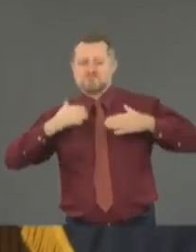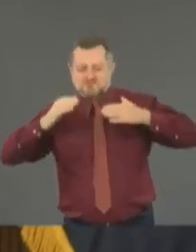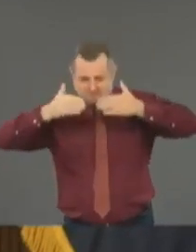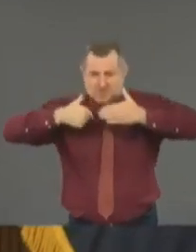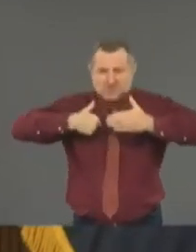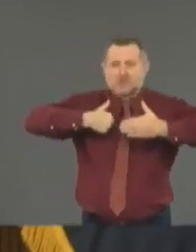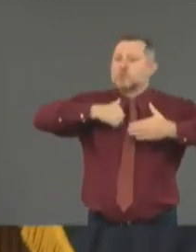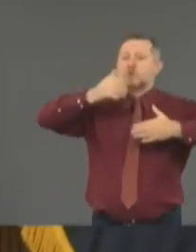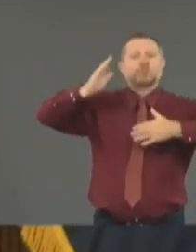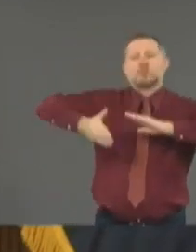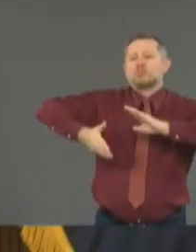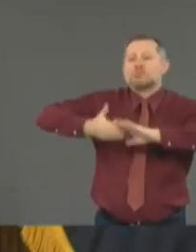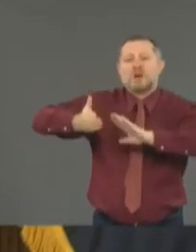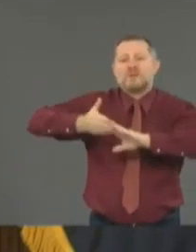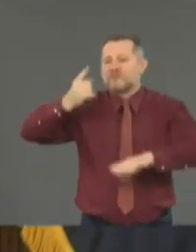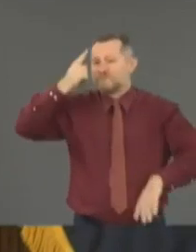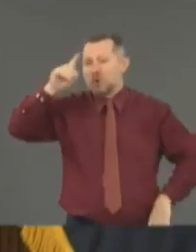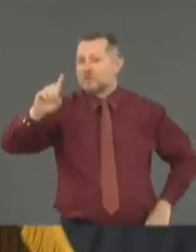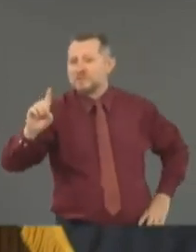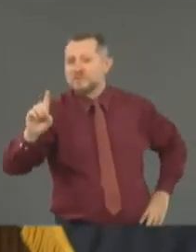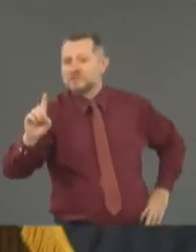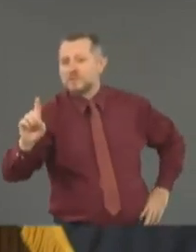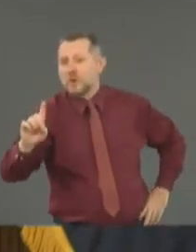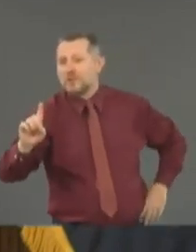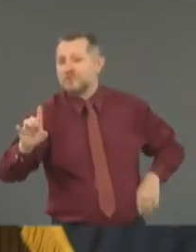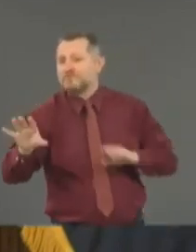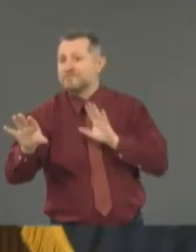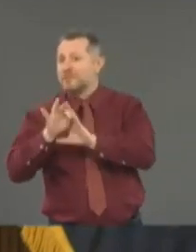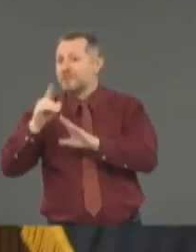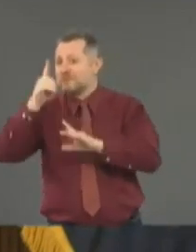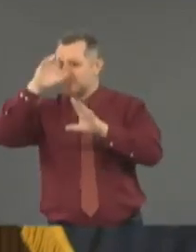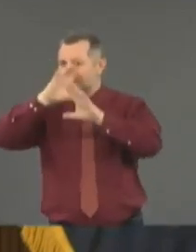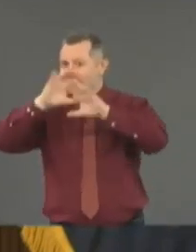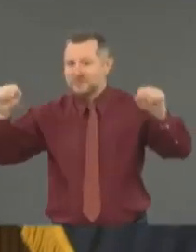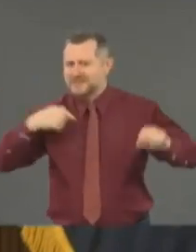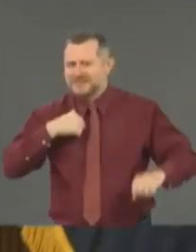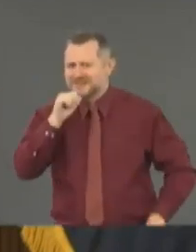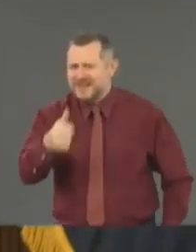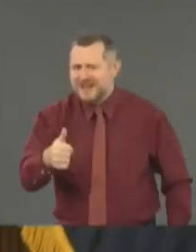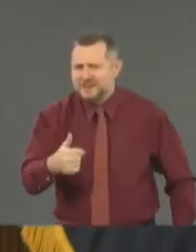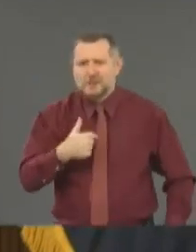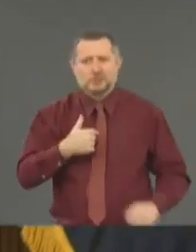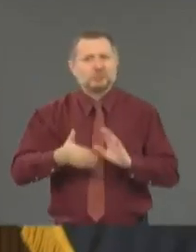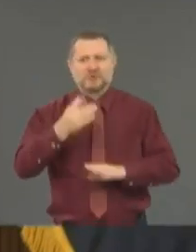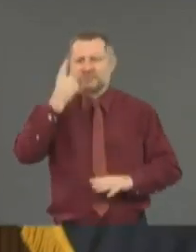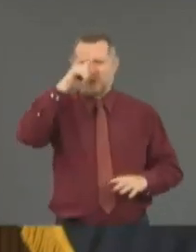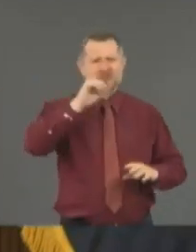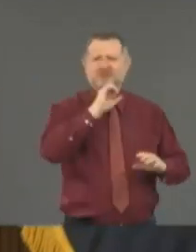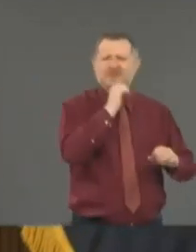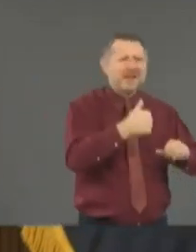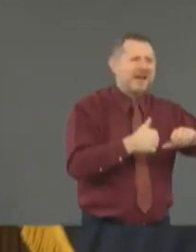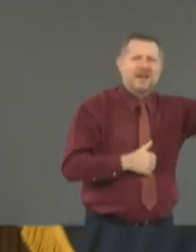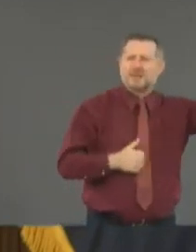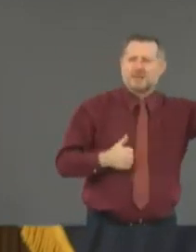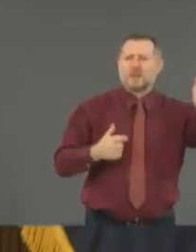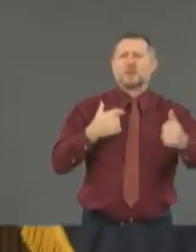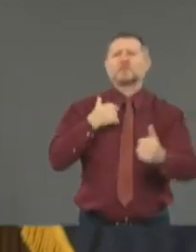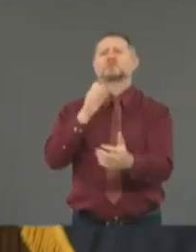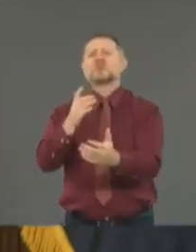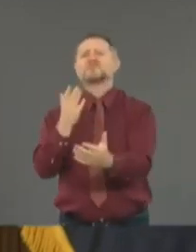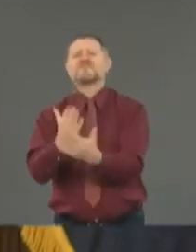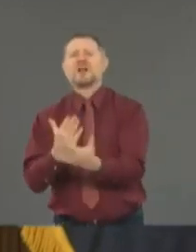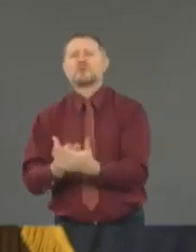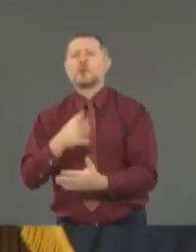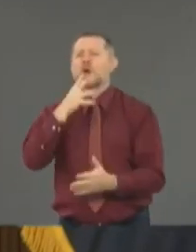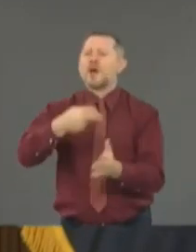I'm not running for anything. So I give you the facts and then I tell you what's honest. I tell you today, DAs